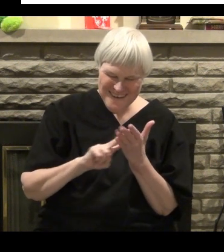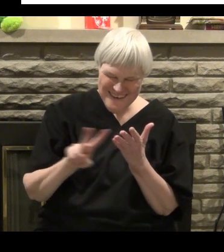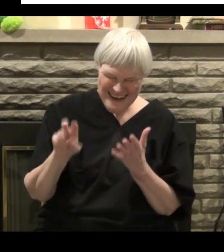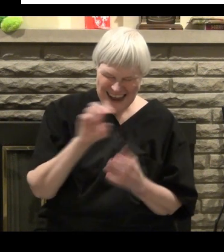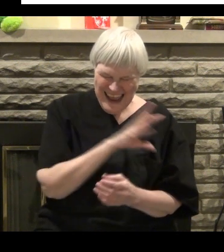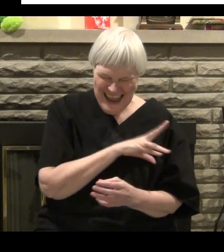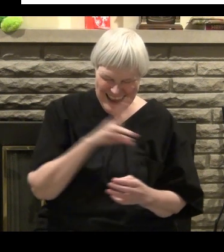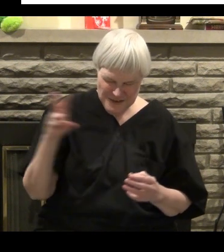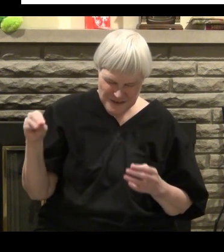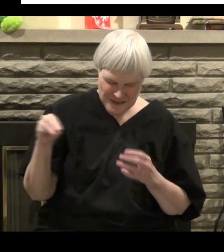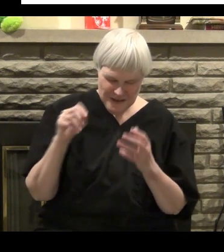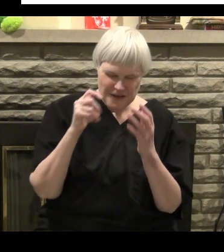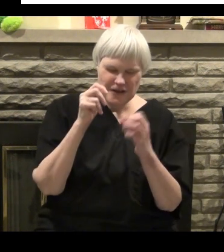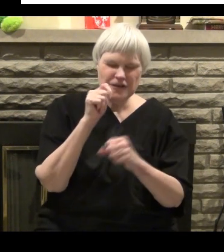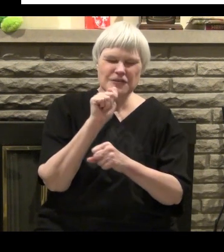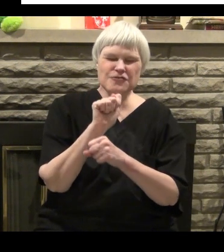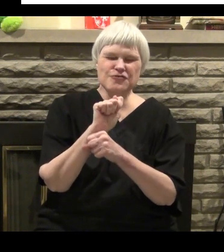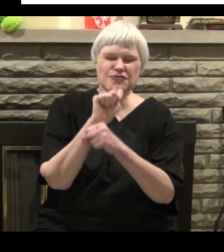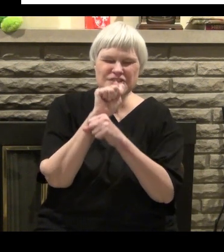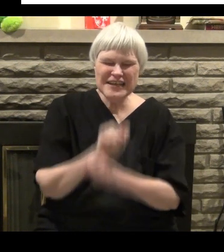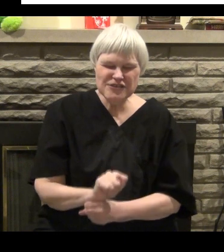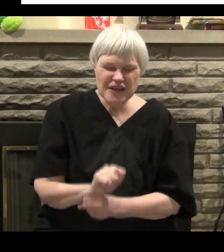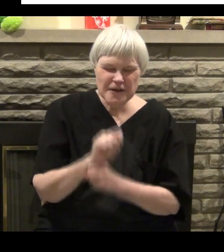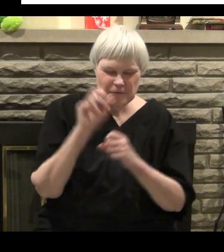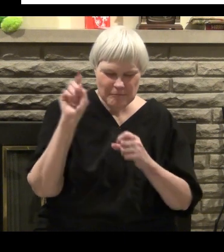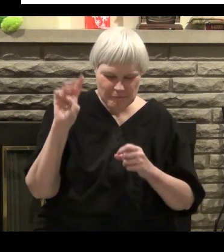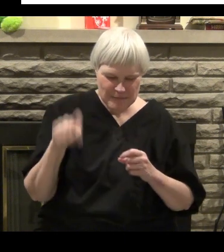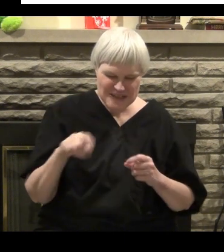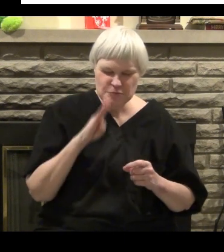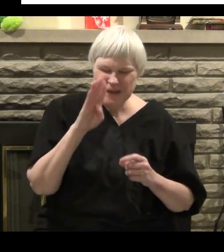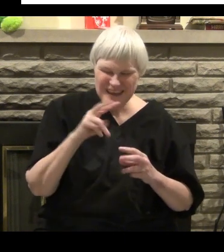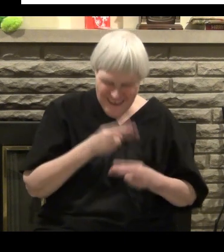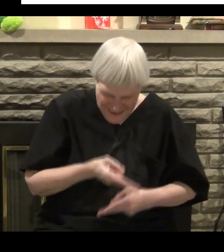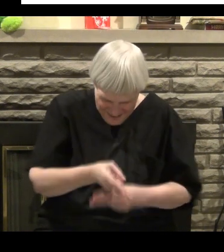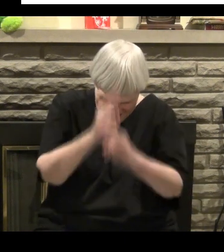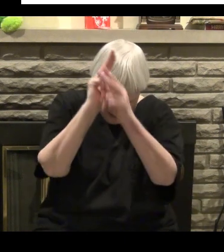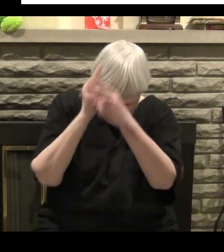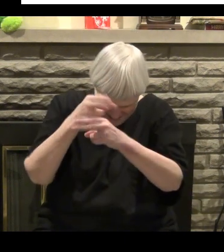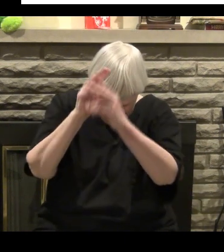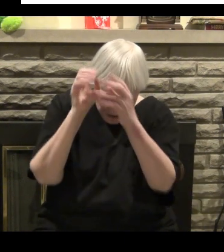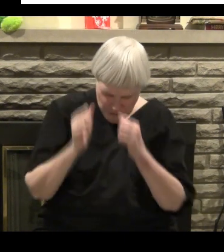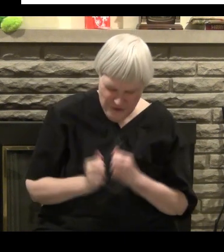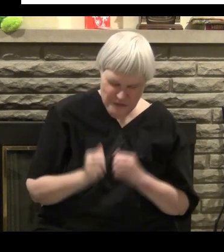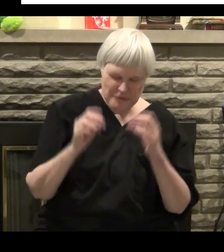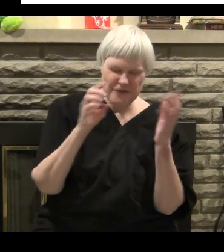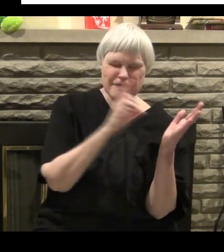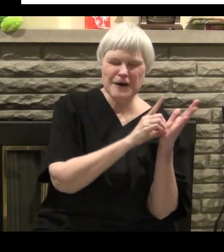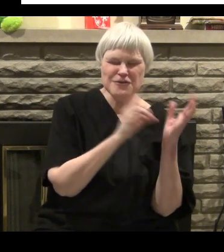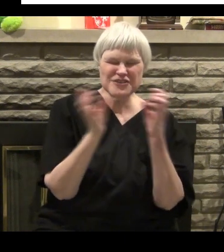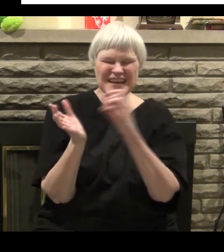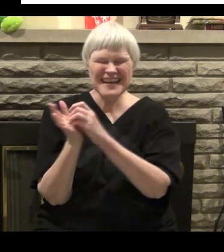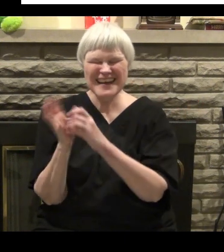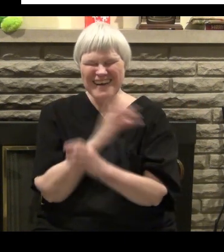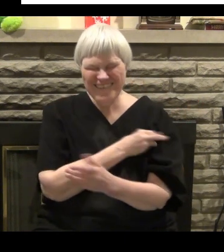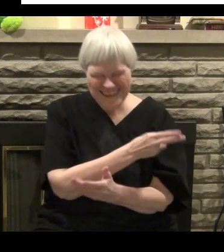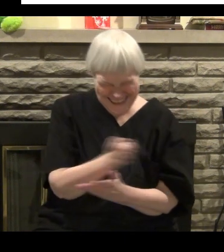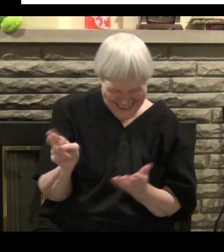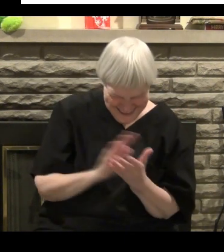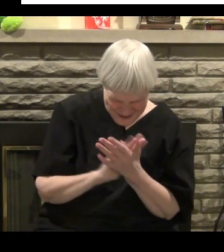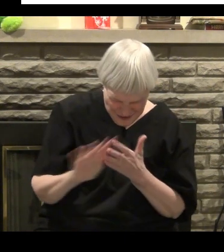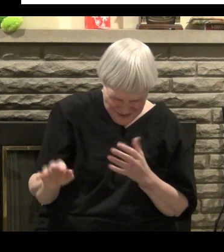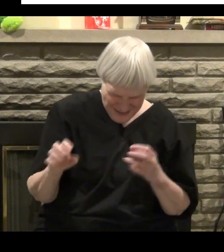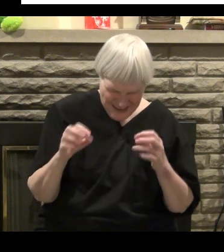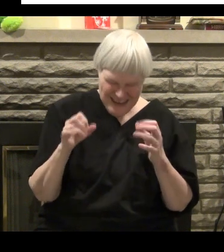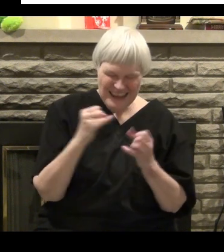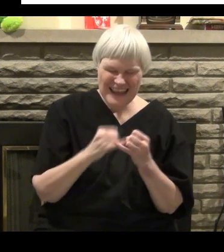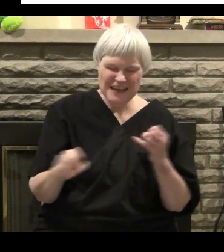Both scripture and tradition must be accepted and honored with equal